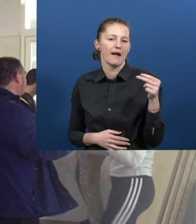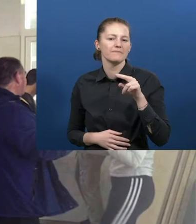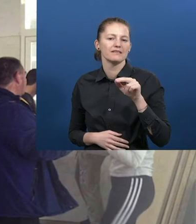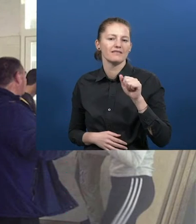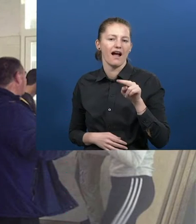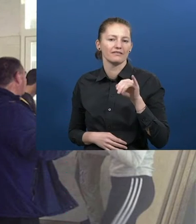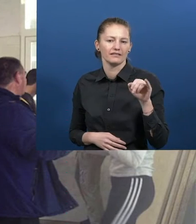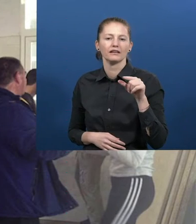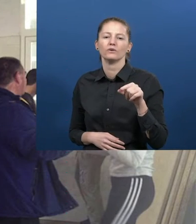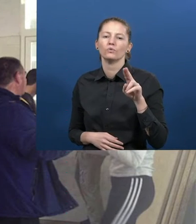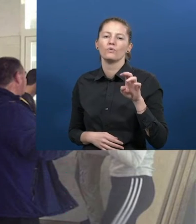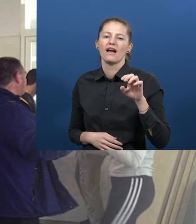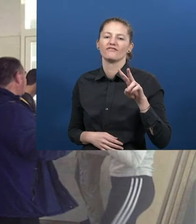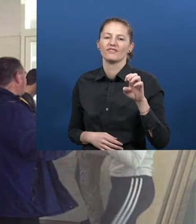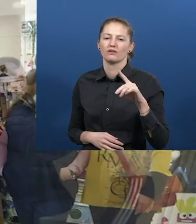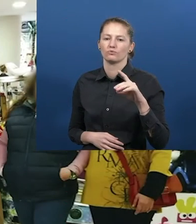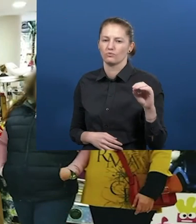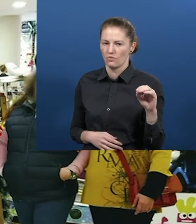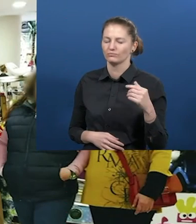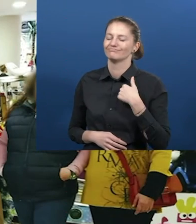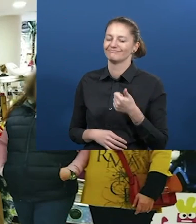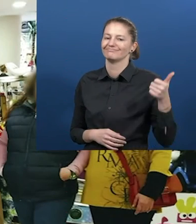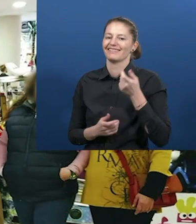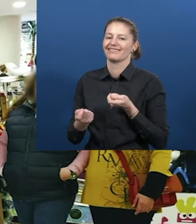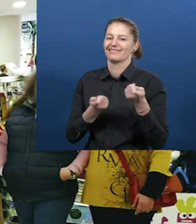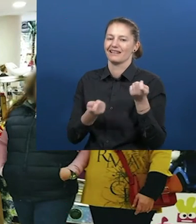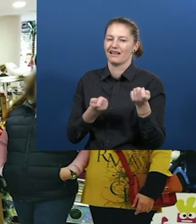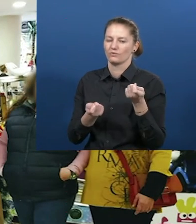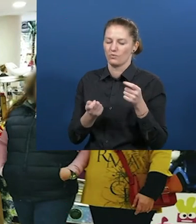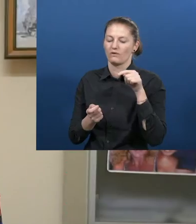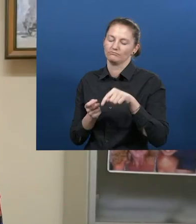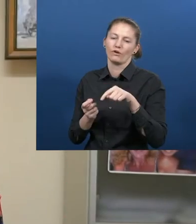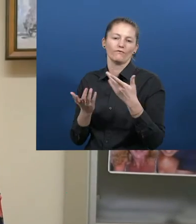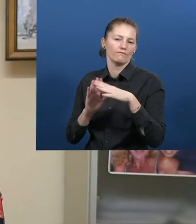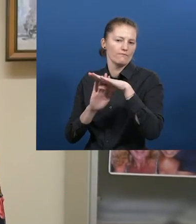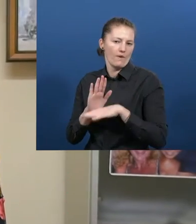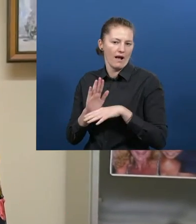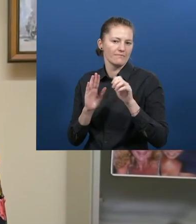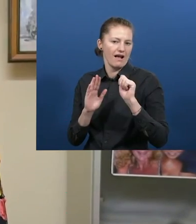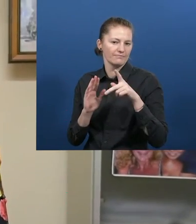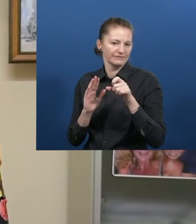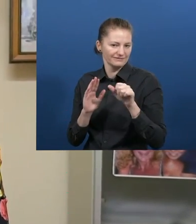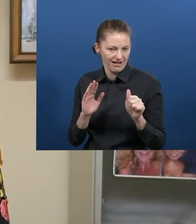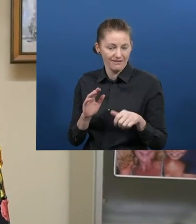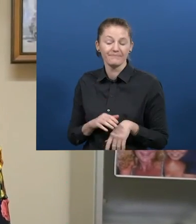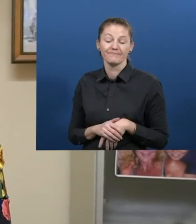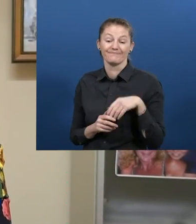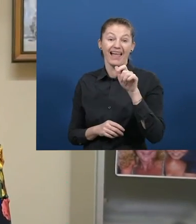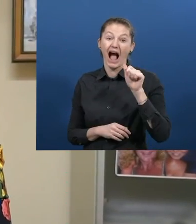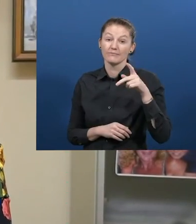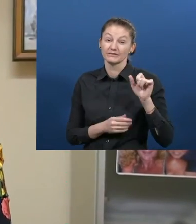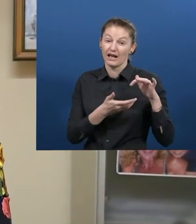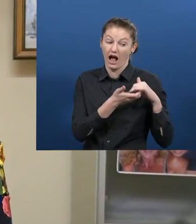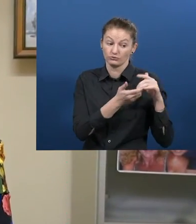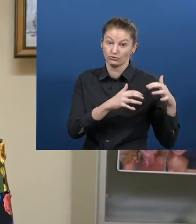My name is Annie Quevedo and I am the responsable of the Recursos and Access to Justicia program that the AAPSA has